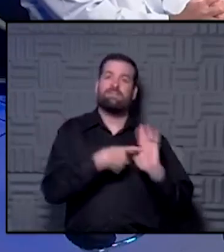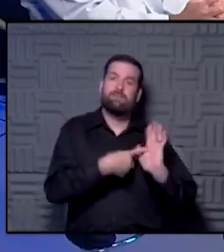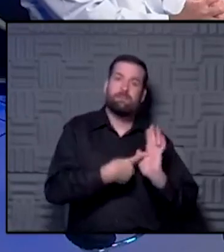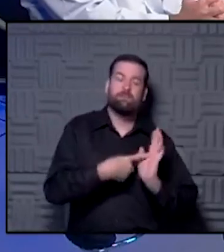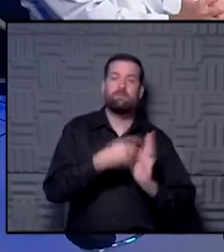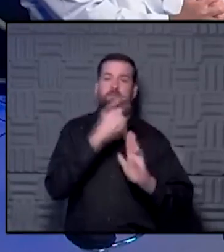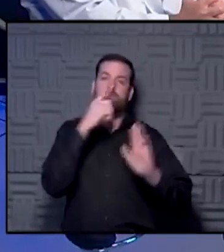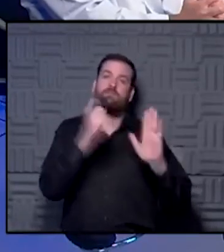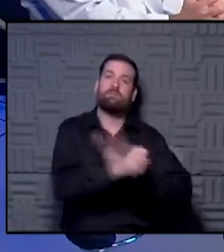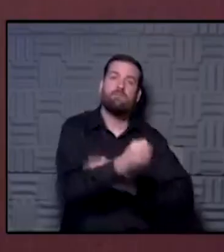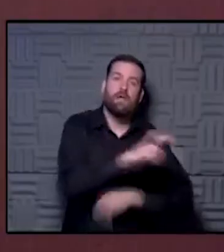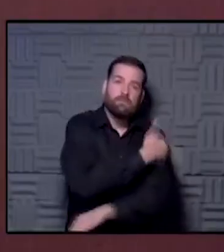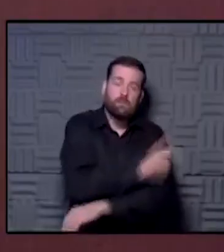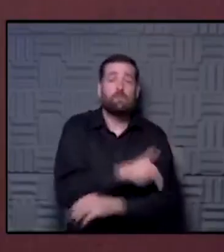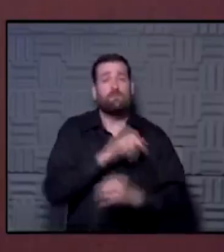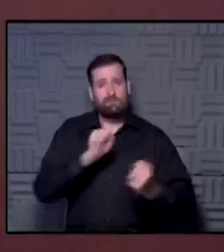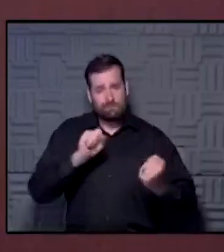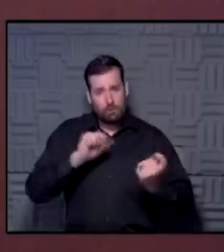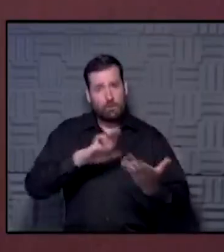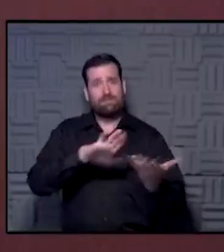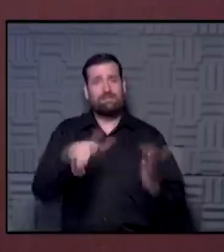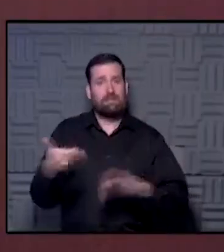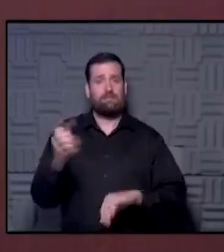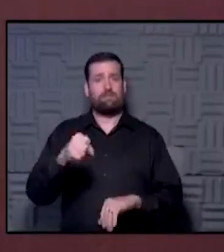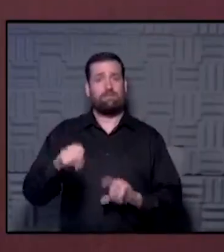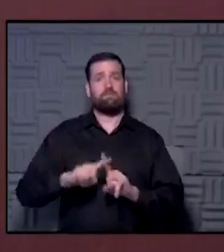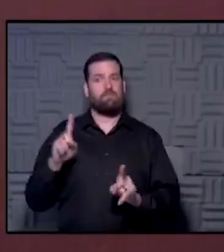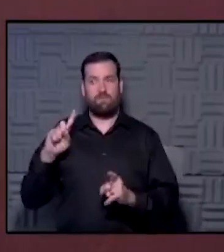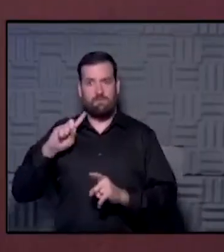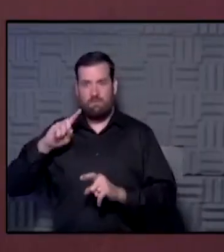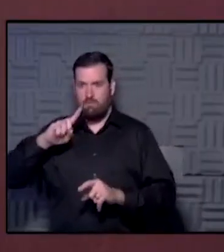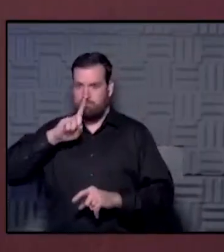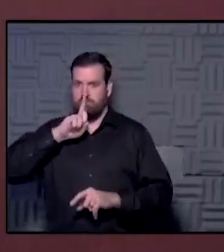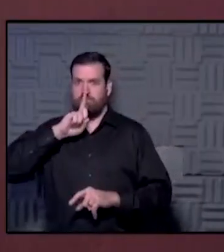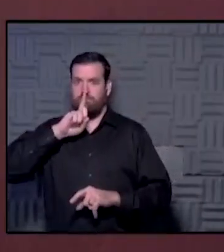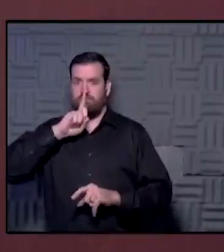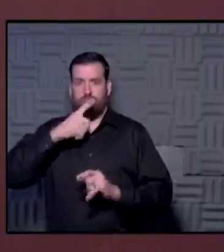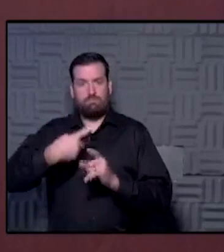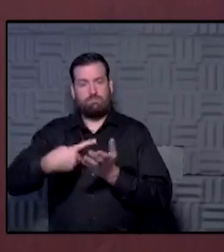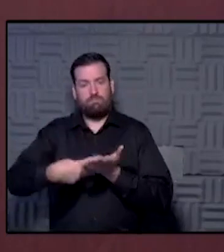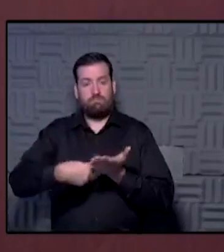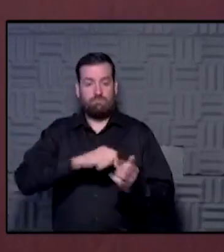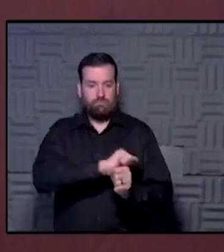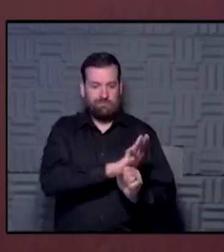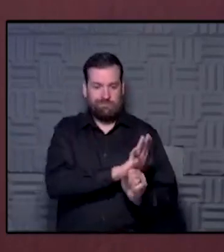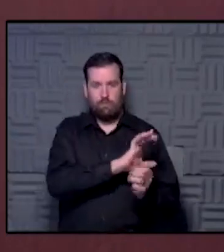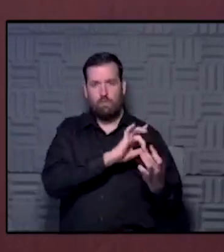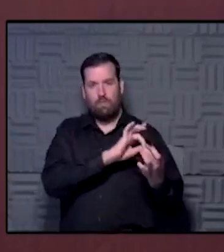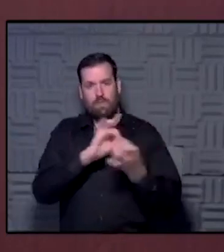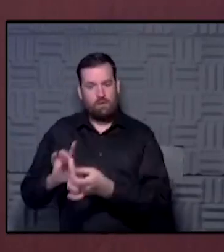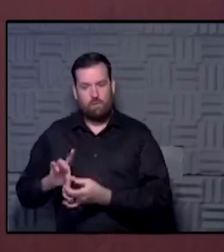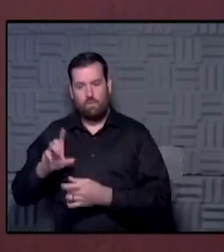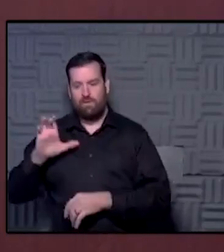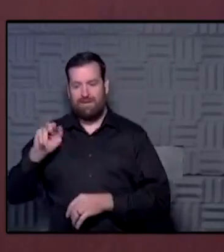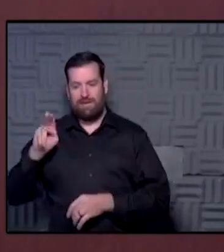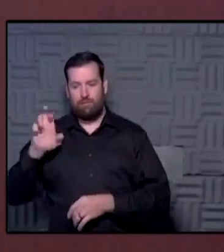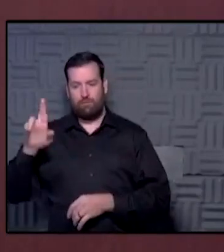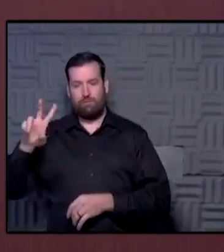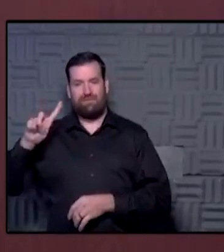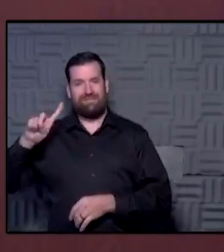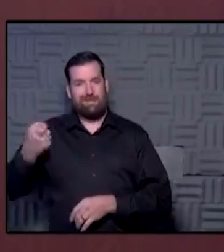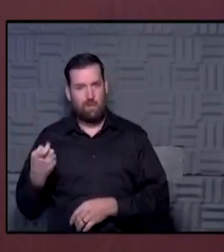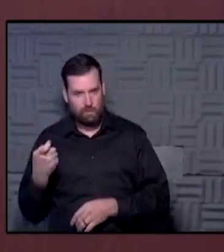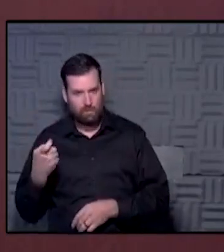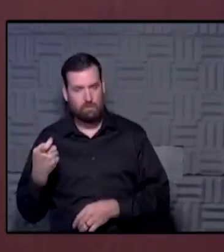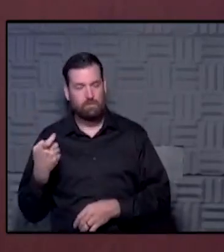They get admitted to a hospital. It can even cause deaths. But something that has not been really talked about very much is the impact of COVID on cancer diagnosis. And so